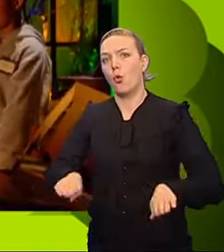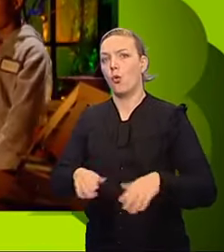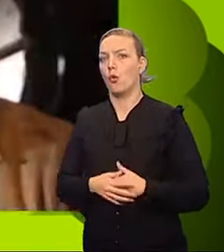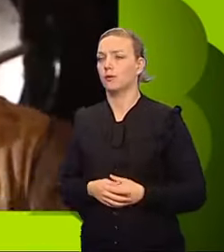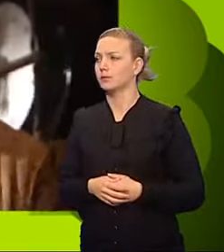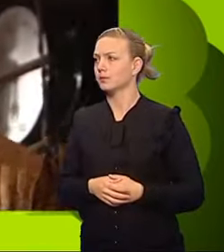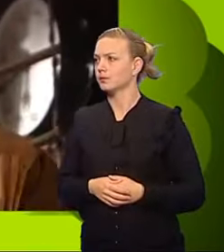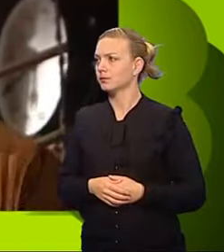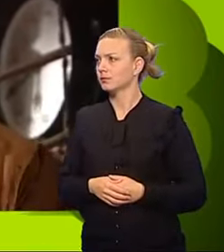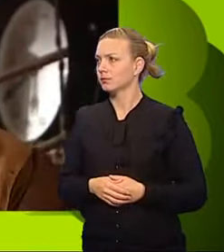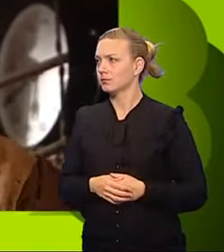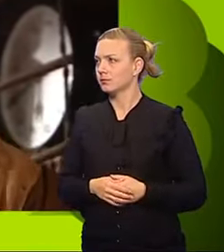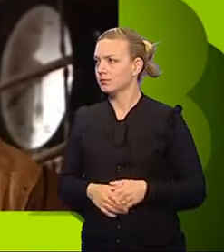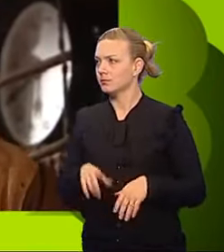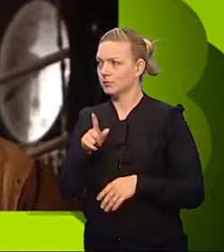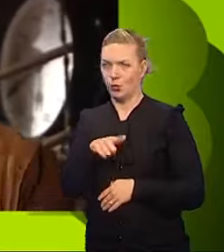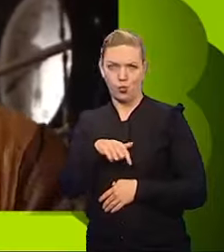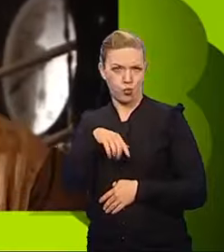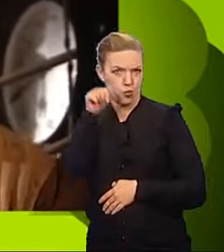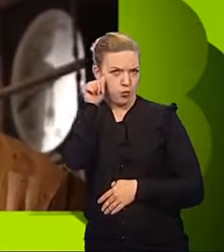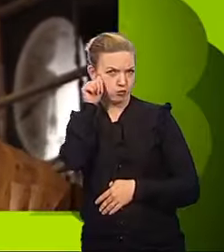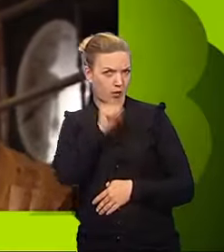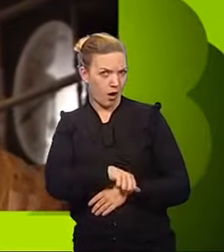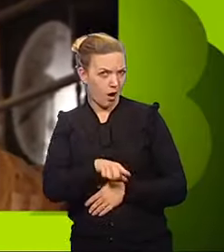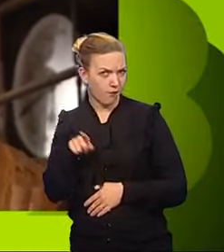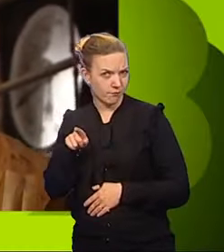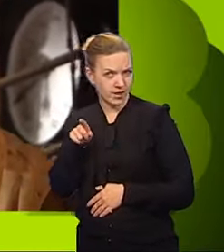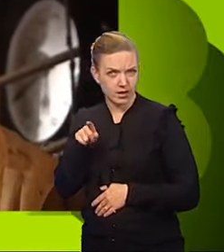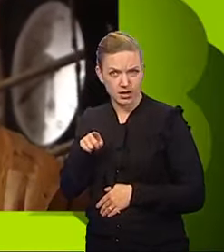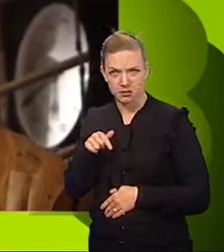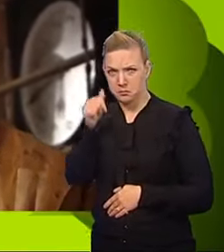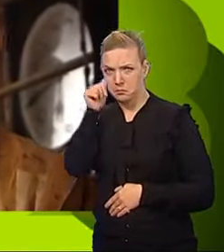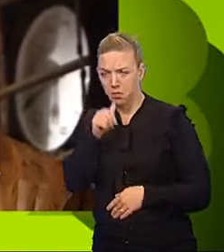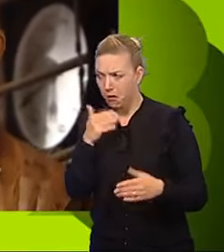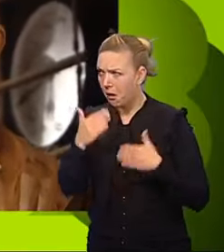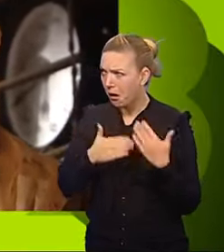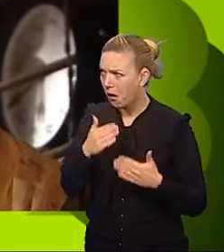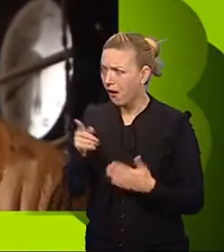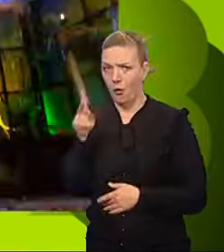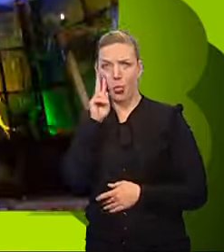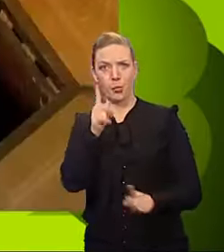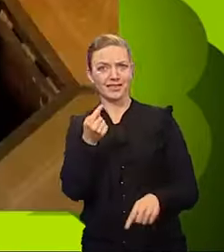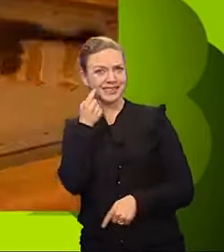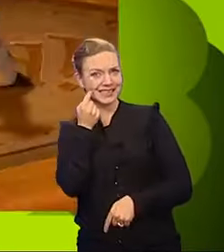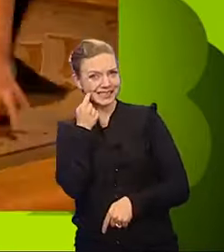What a crafty unfortunate. They made being sneaky and sly look so easy.